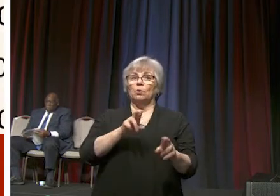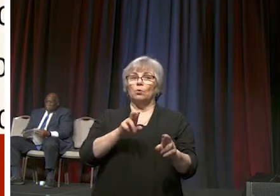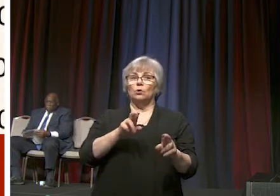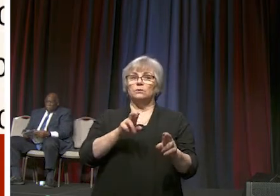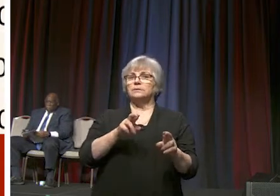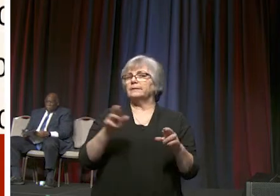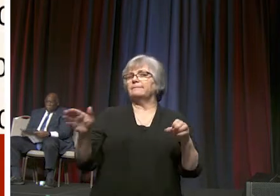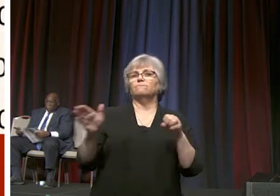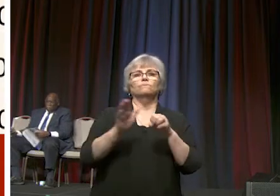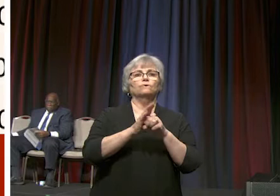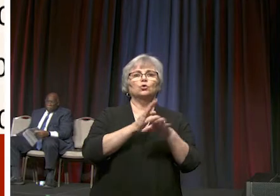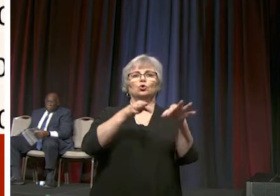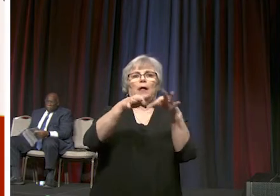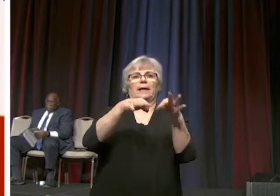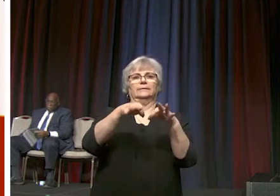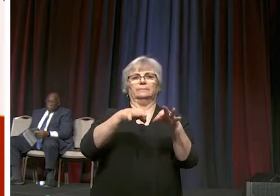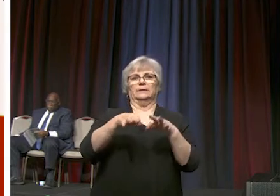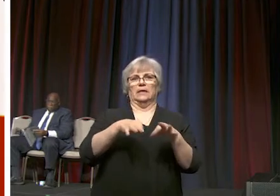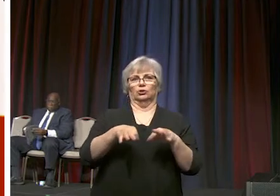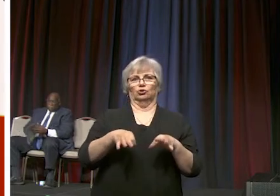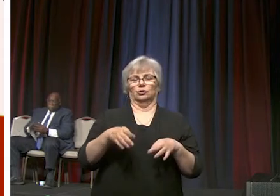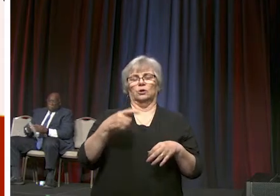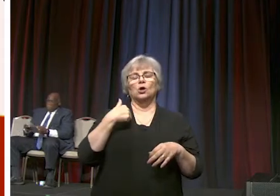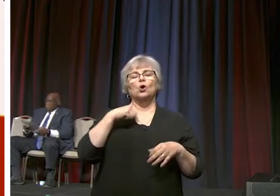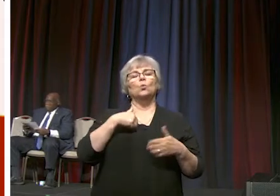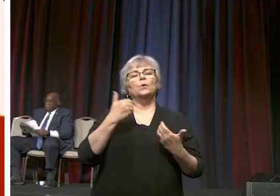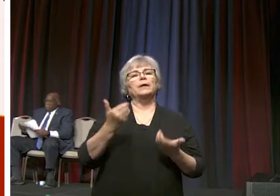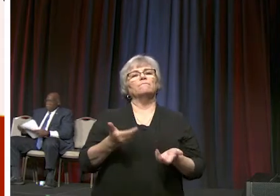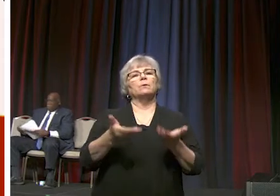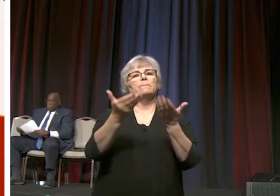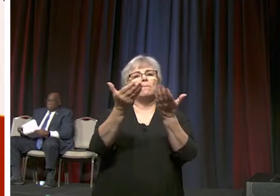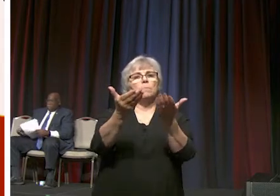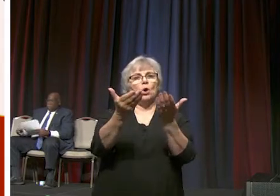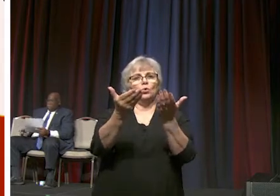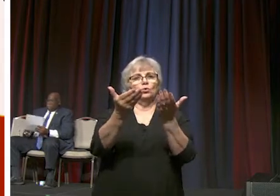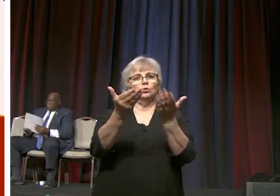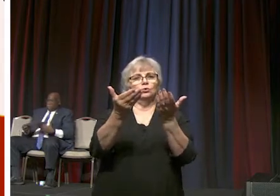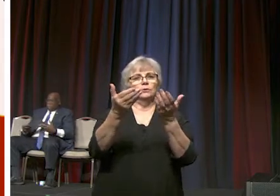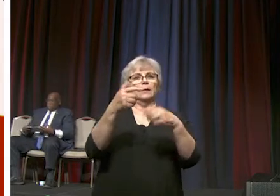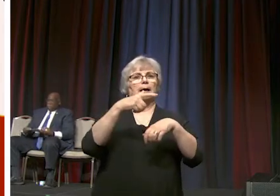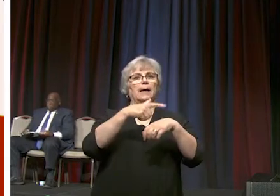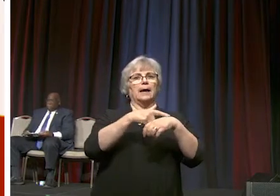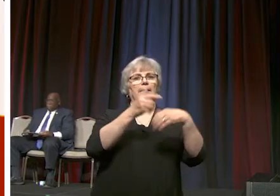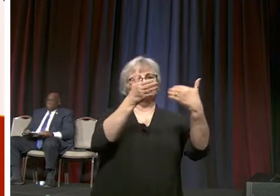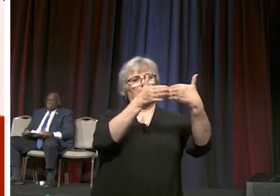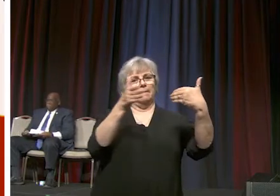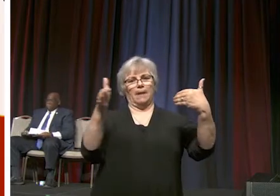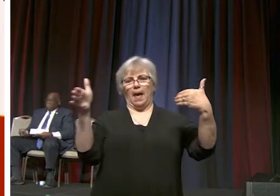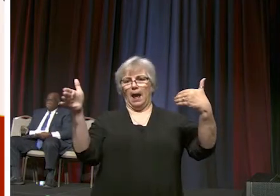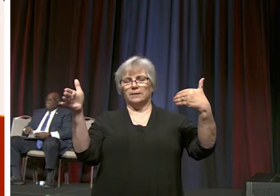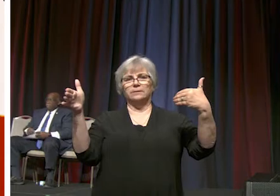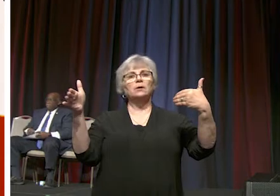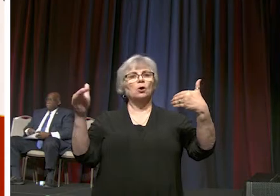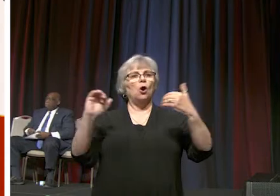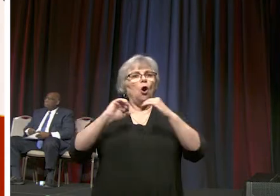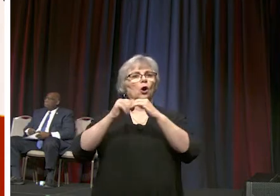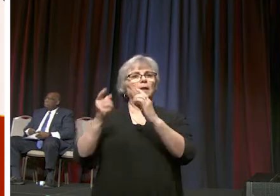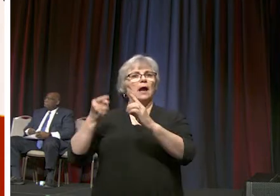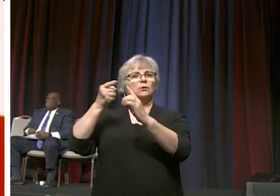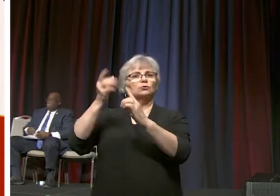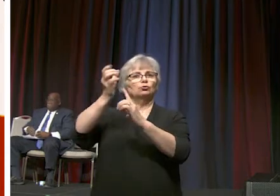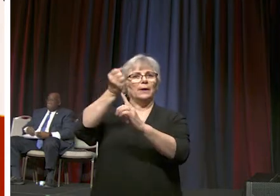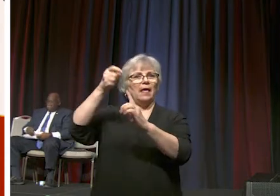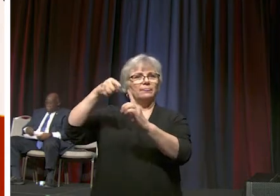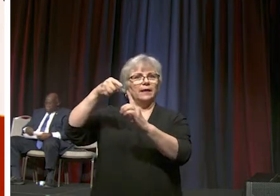gives a full explanation we have proposed a timeline on how to get there and